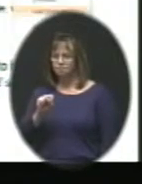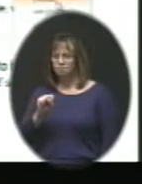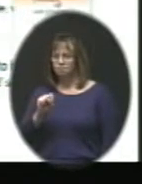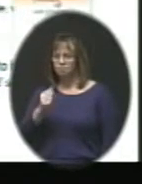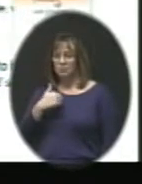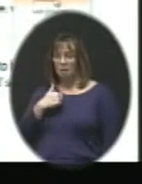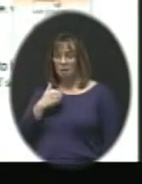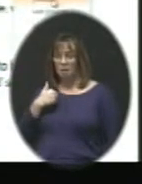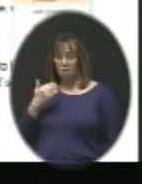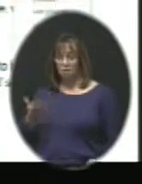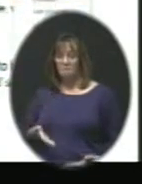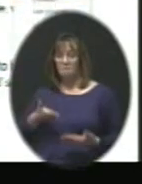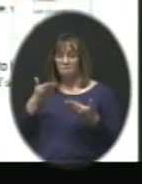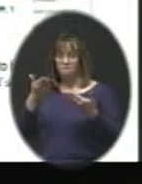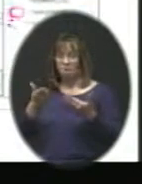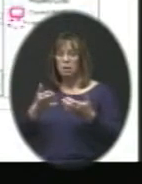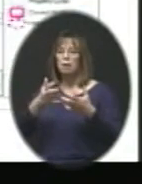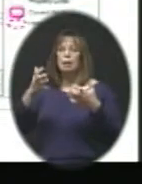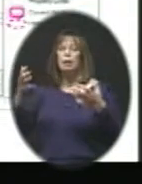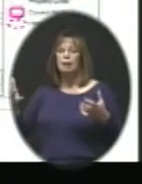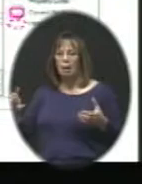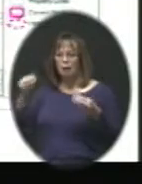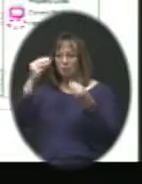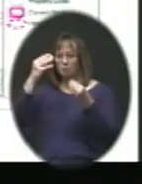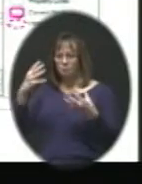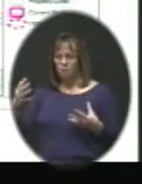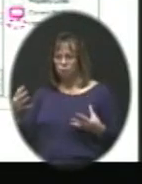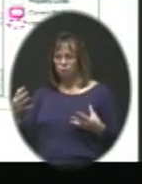I have provided you a whole lot of information.